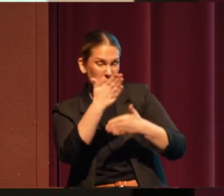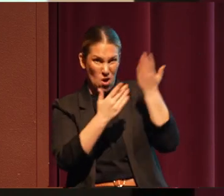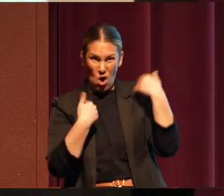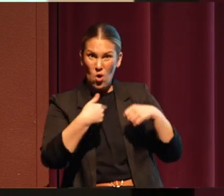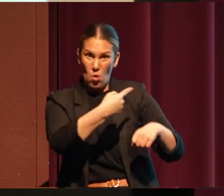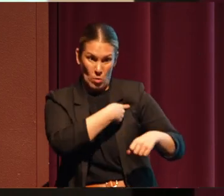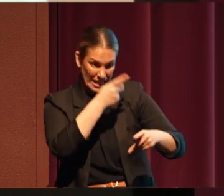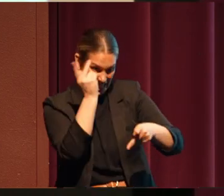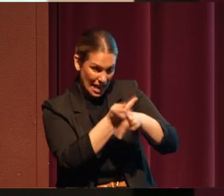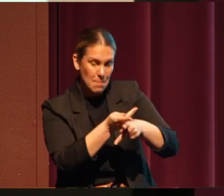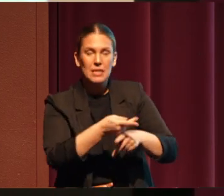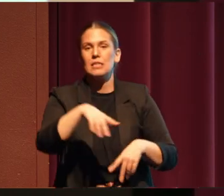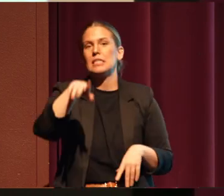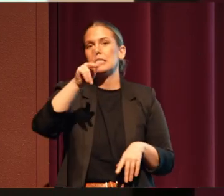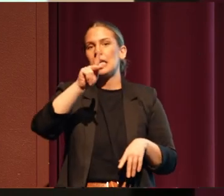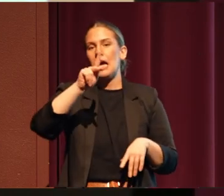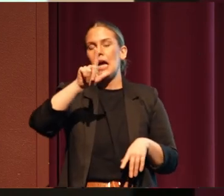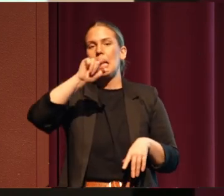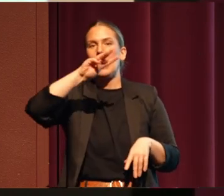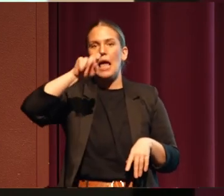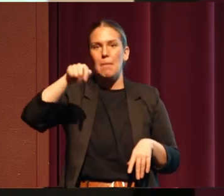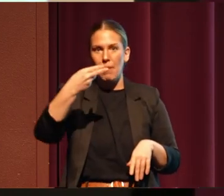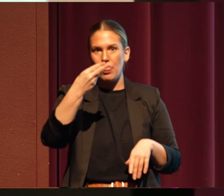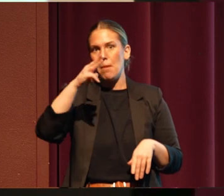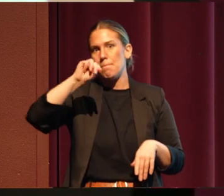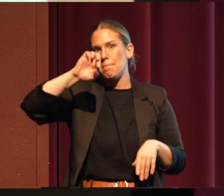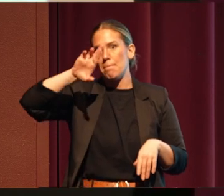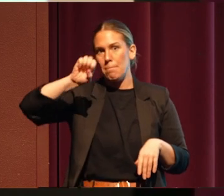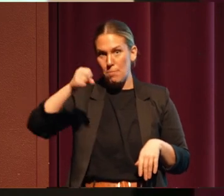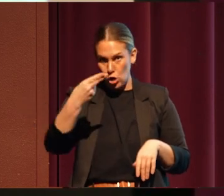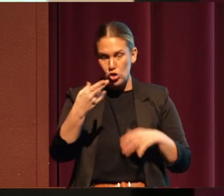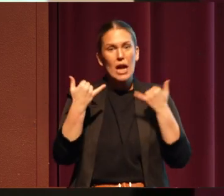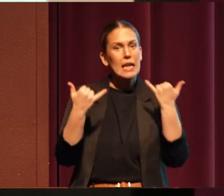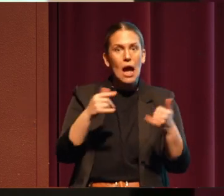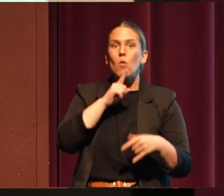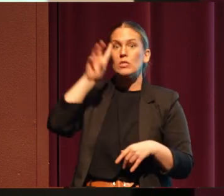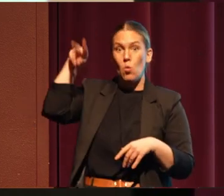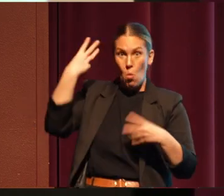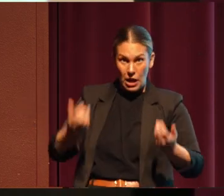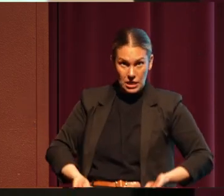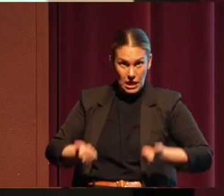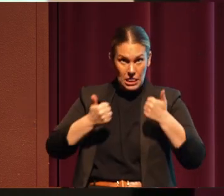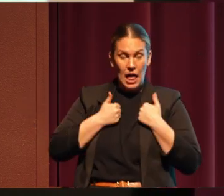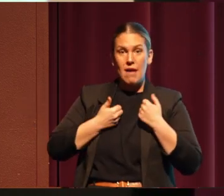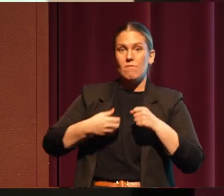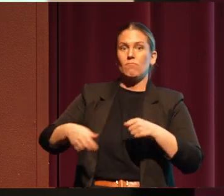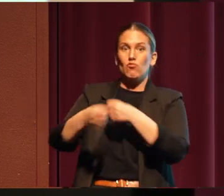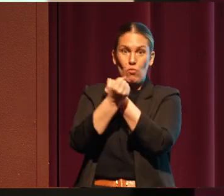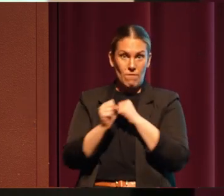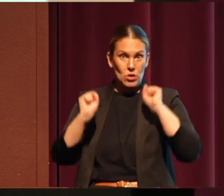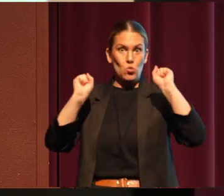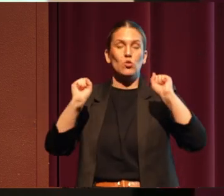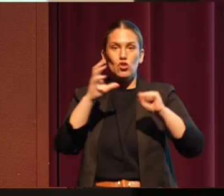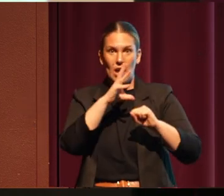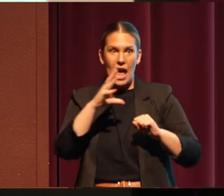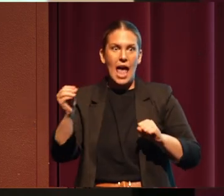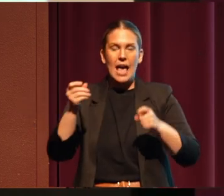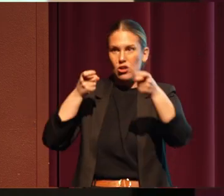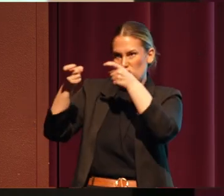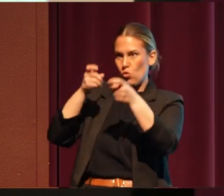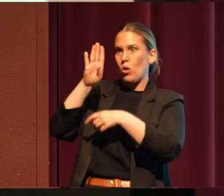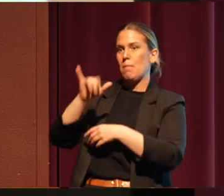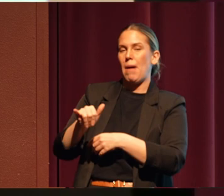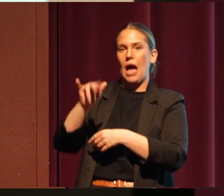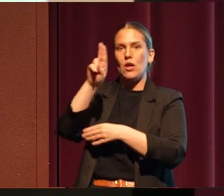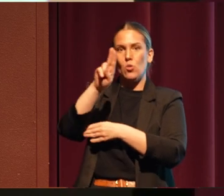was the Klamath Marsh. It's now a wildlife refuge and owned and controlled by the US Forest Service. And I'm going to tell you